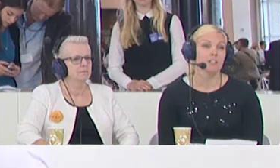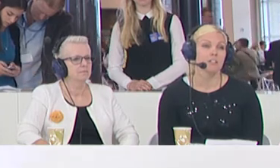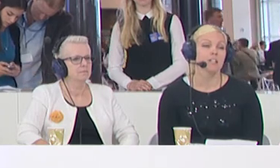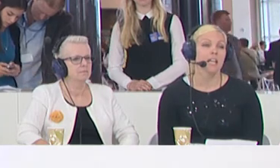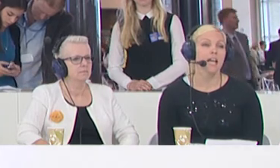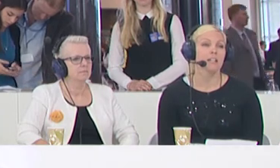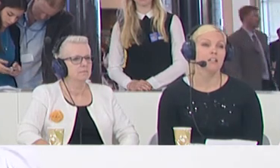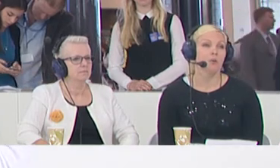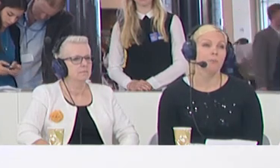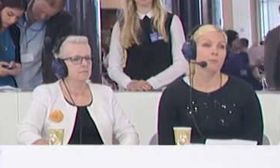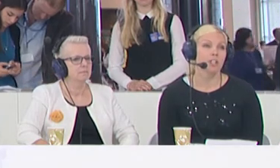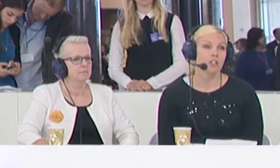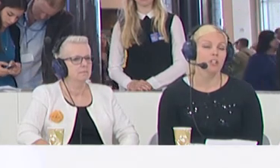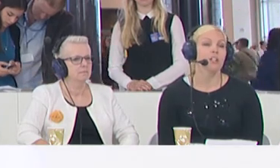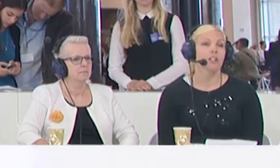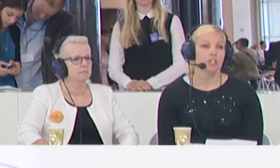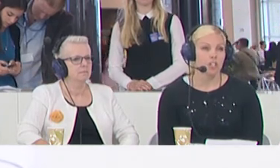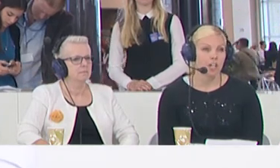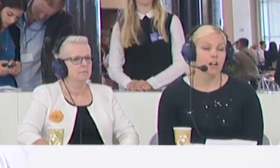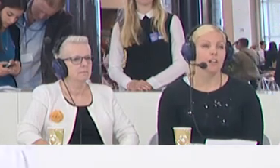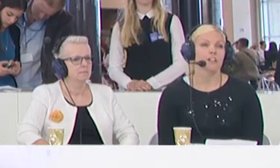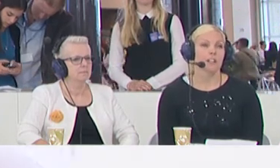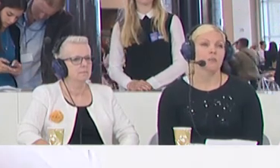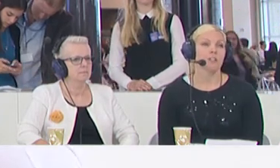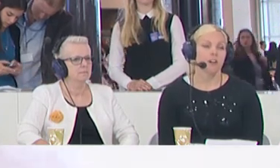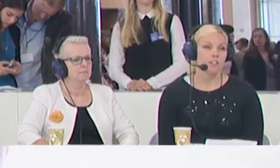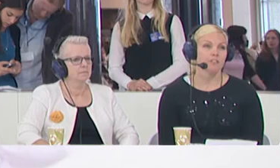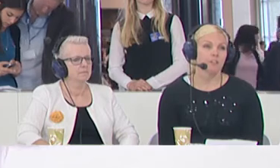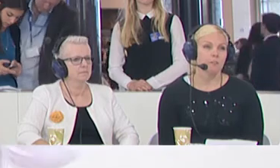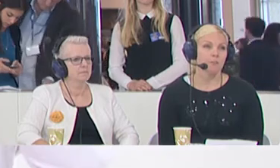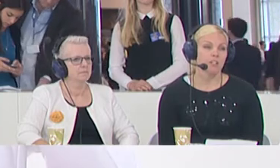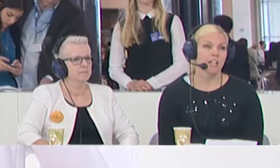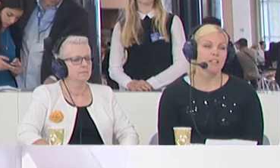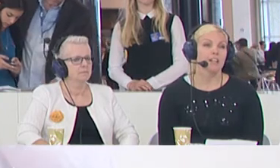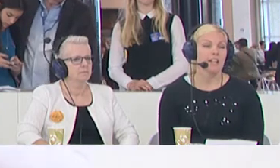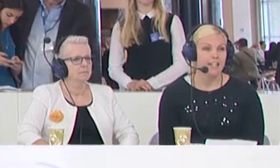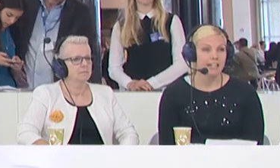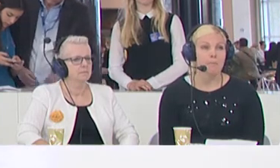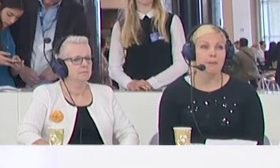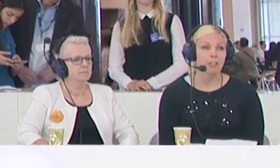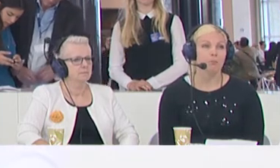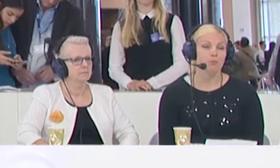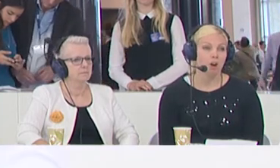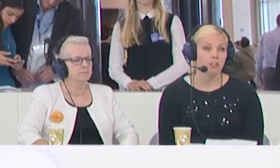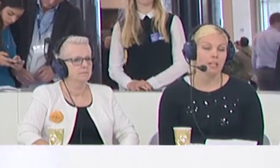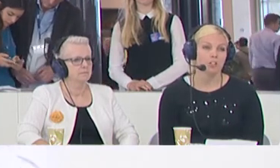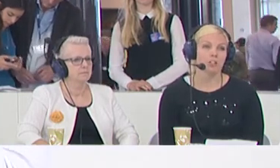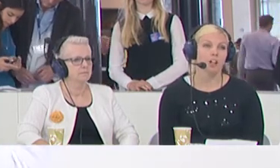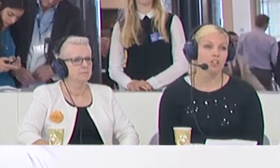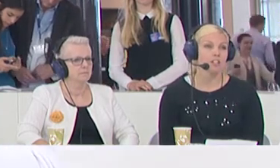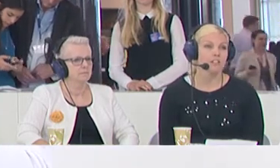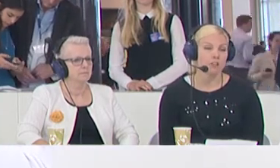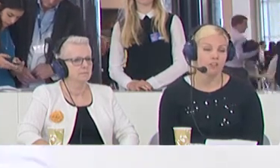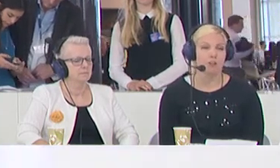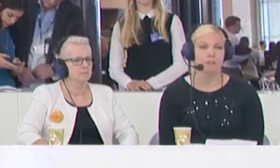seekers and in cooperation, share with other different member states, take a bigger, broader picture,